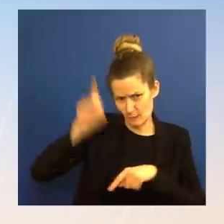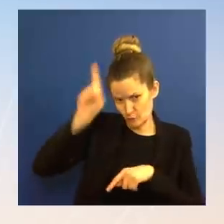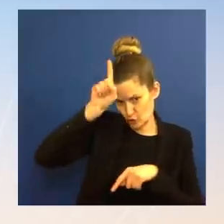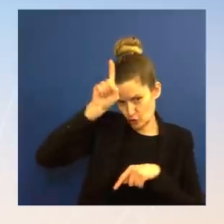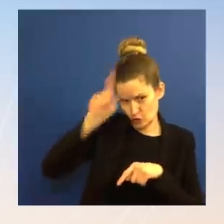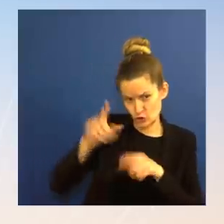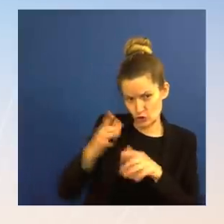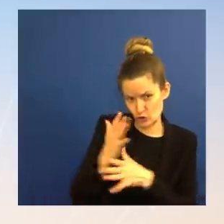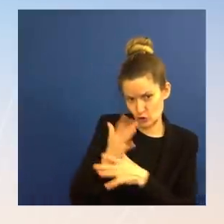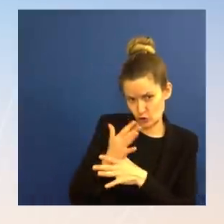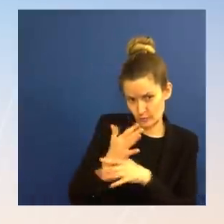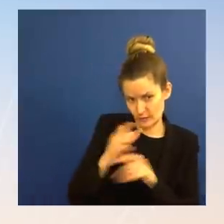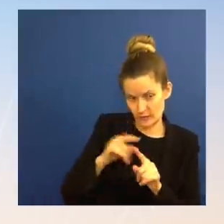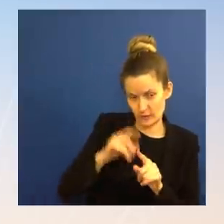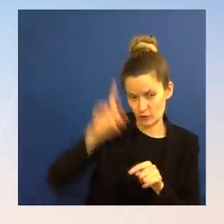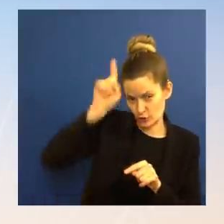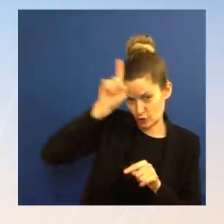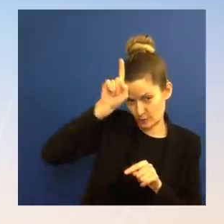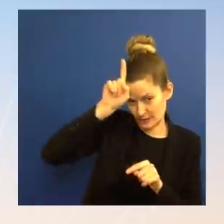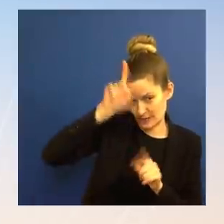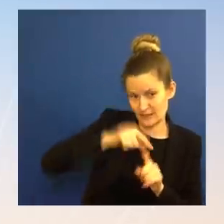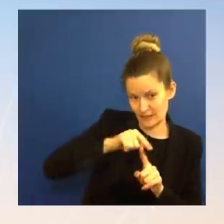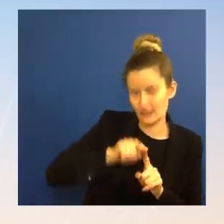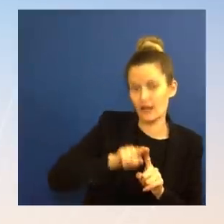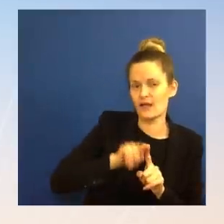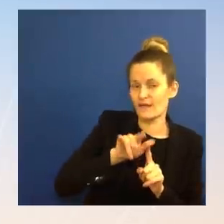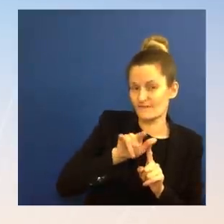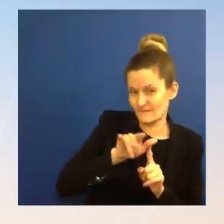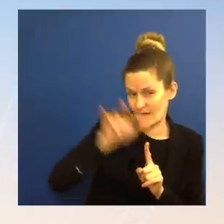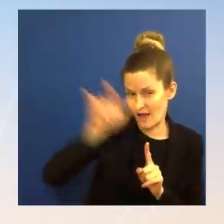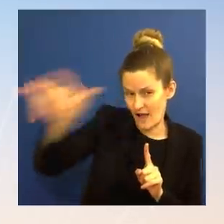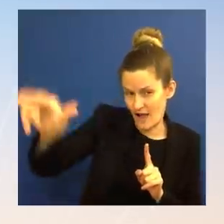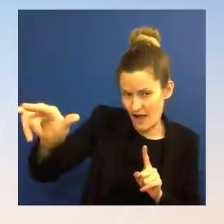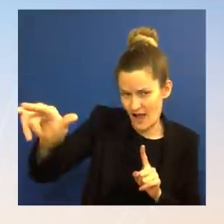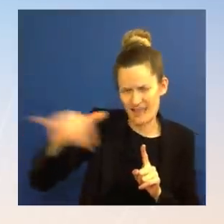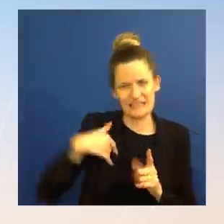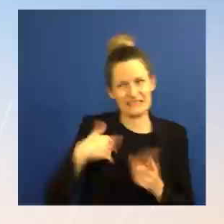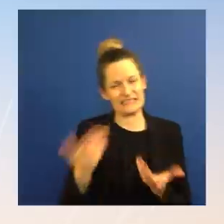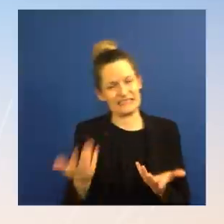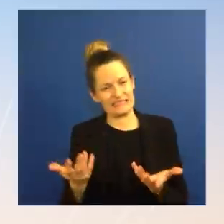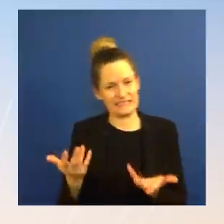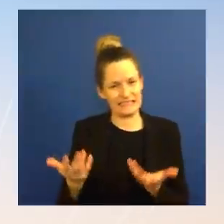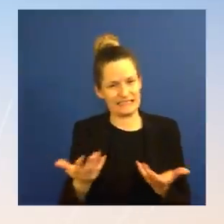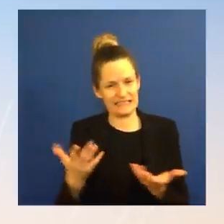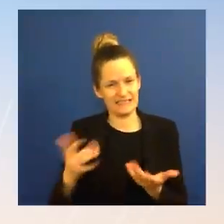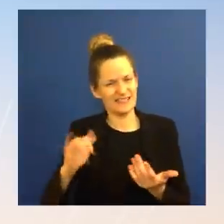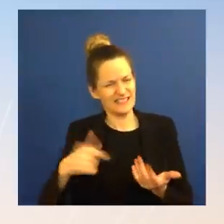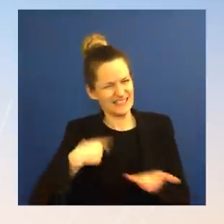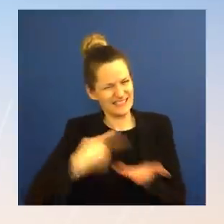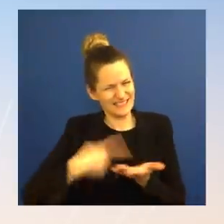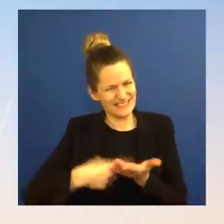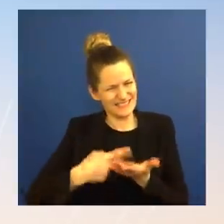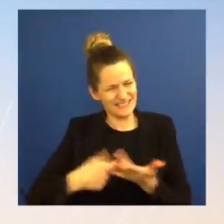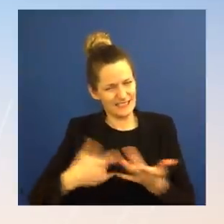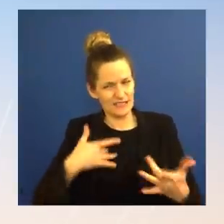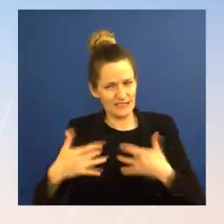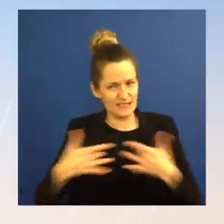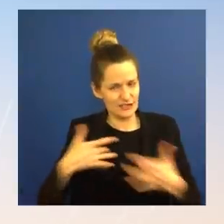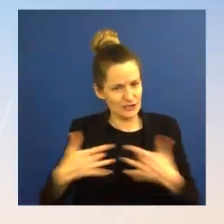concerns, how this could work, the logistics of it, and those conversations are ongoing.